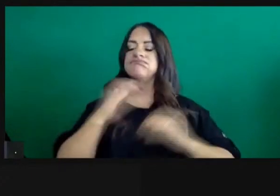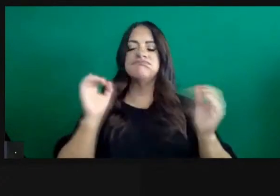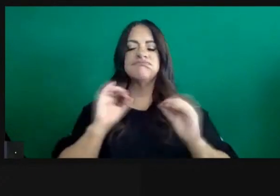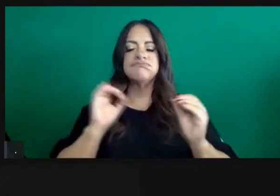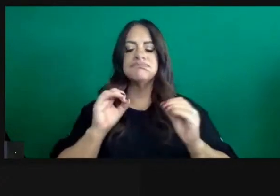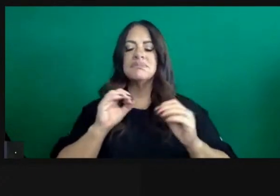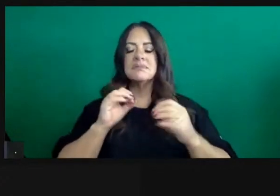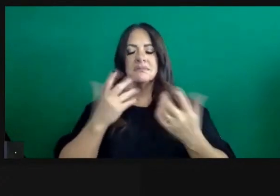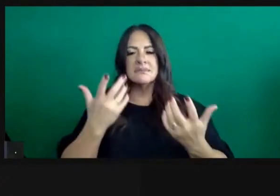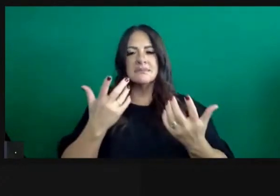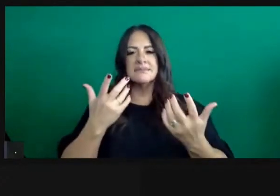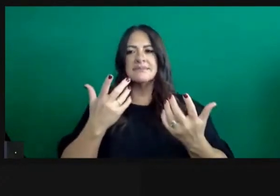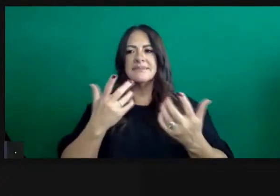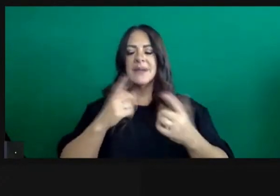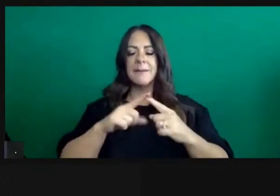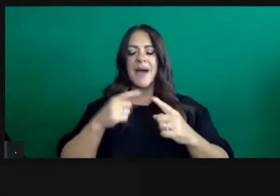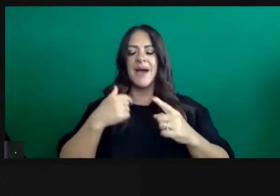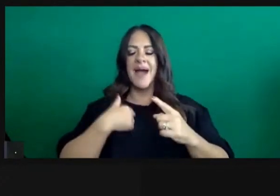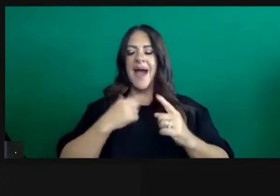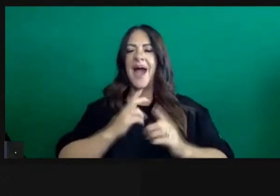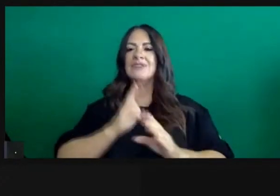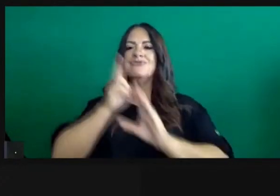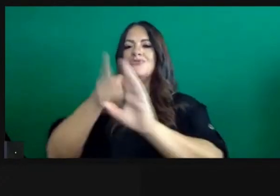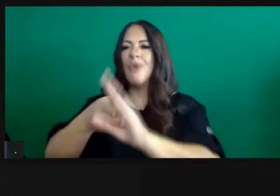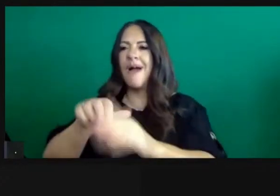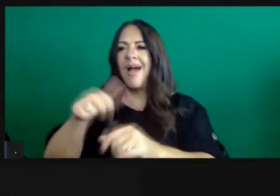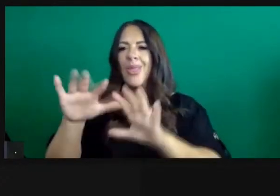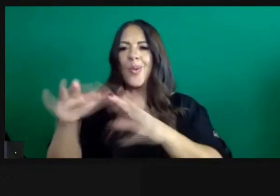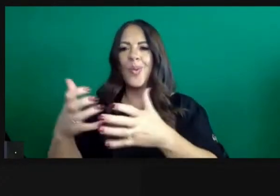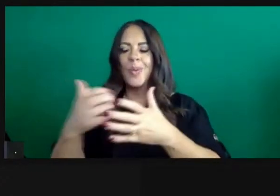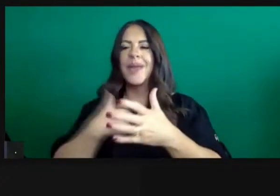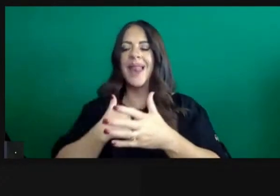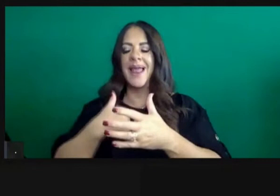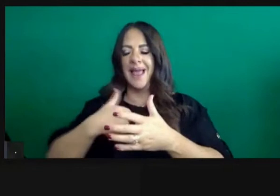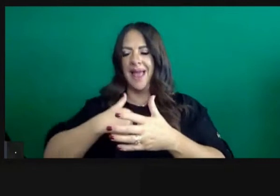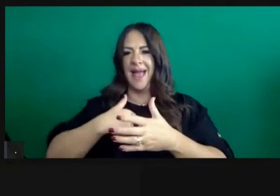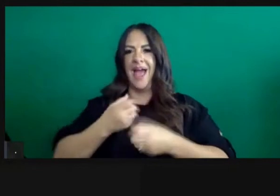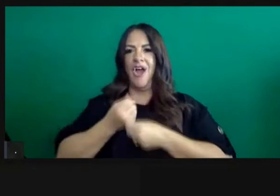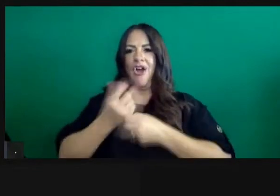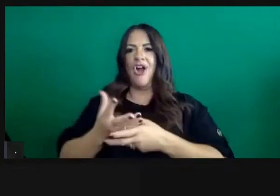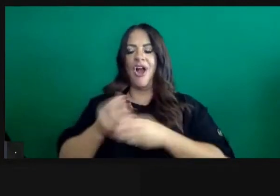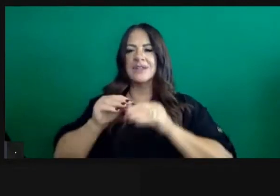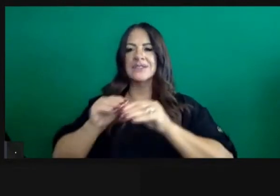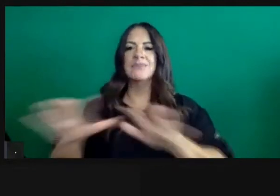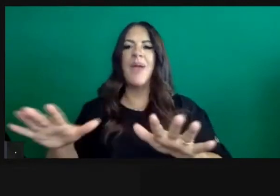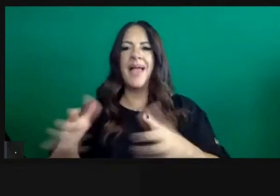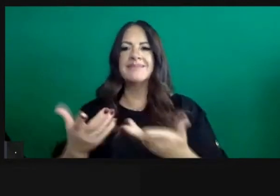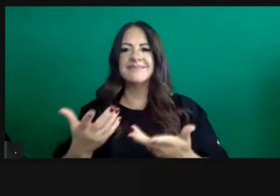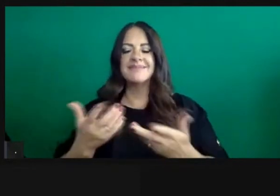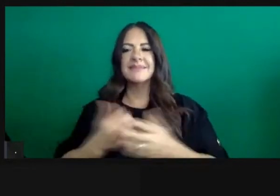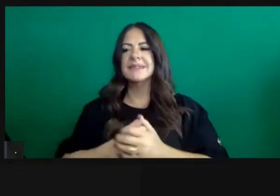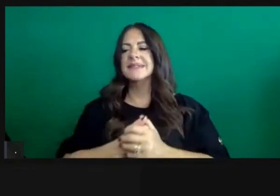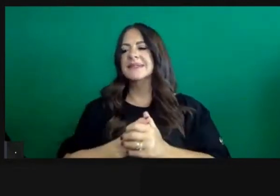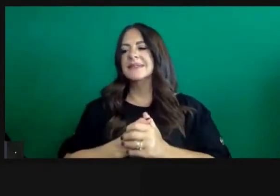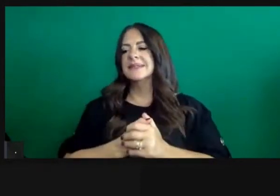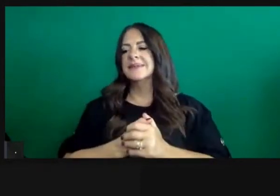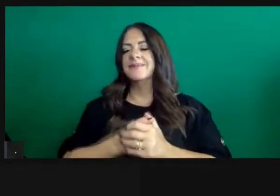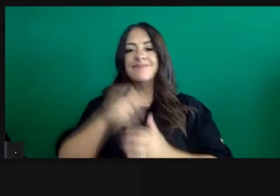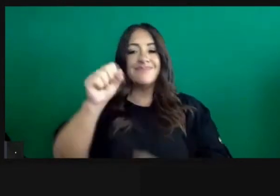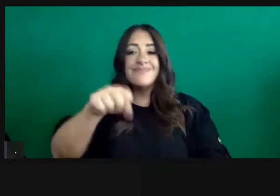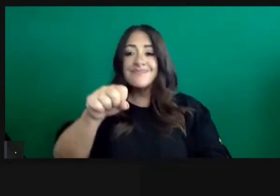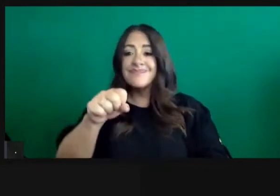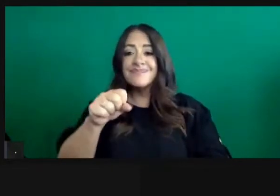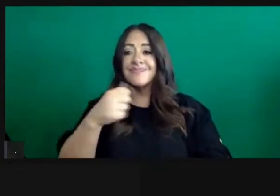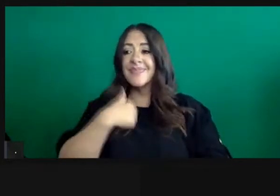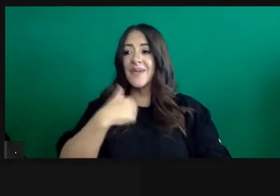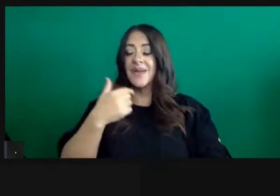pre-symptomatic, to decide to gather and spread at these other events. So absolutely this sort of concept of